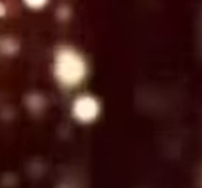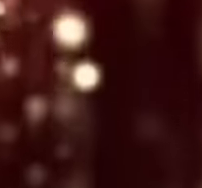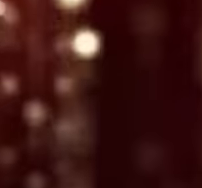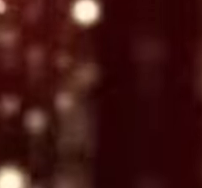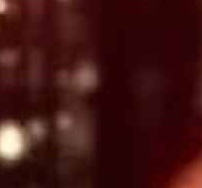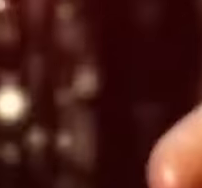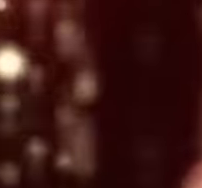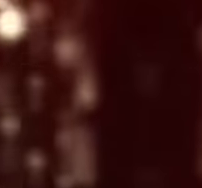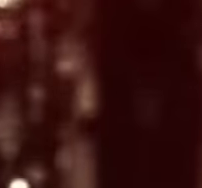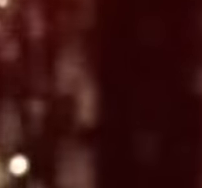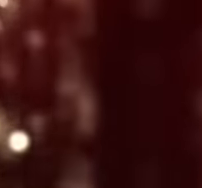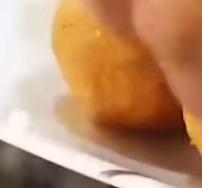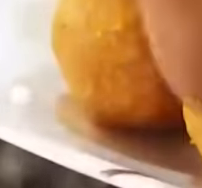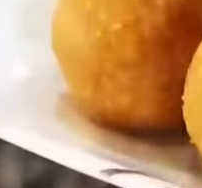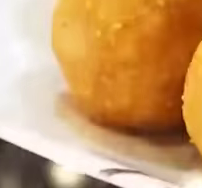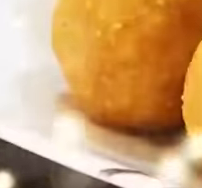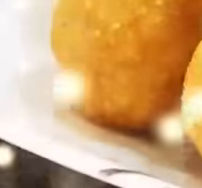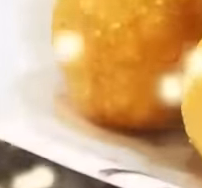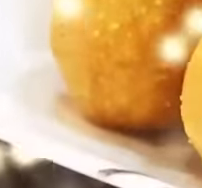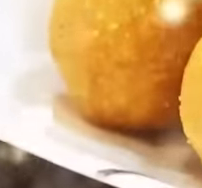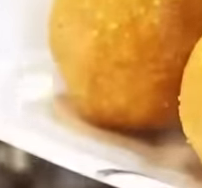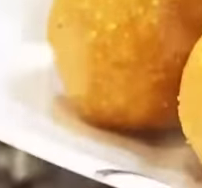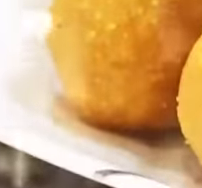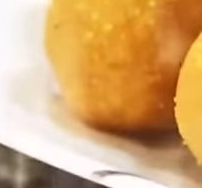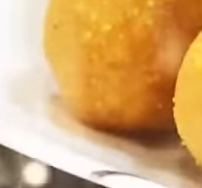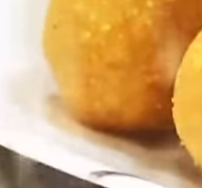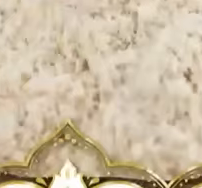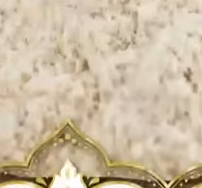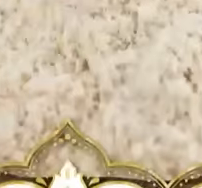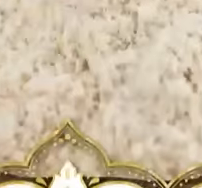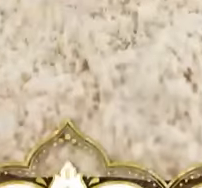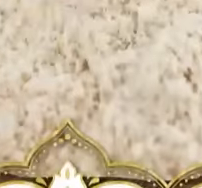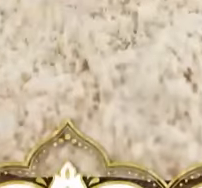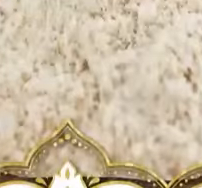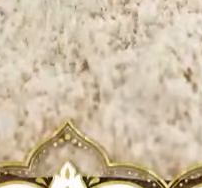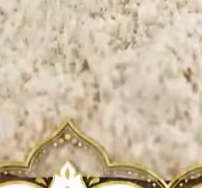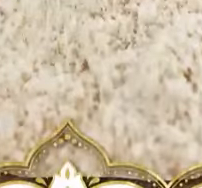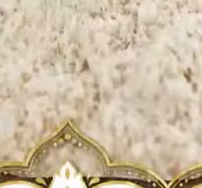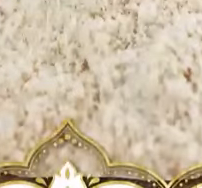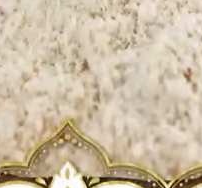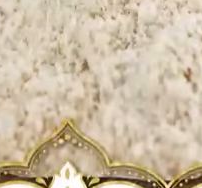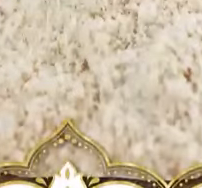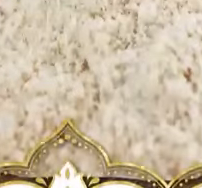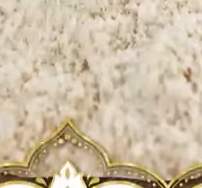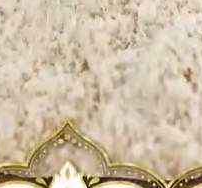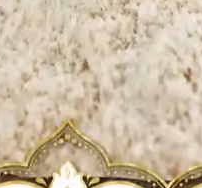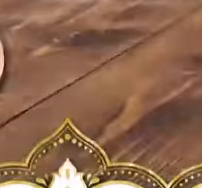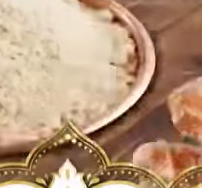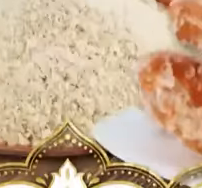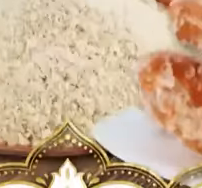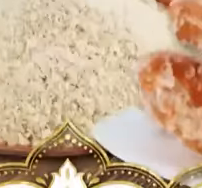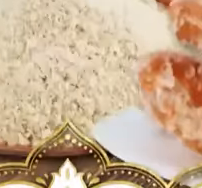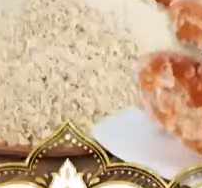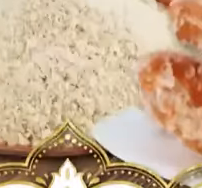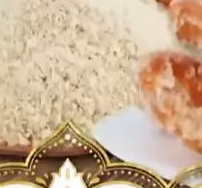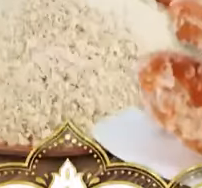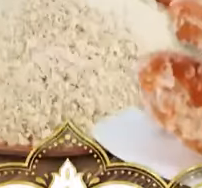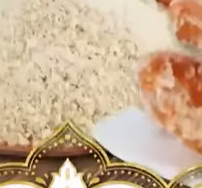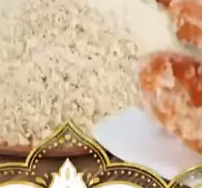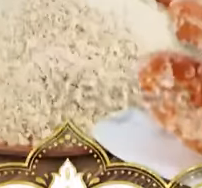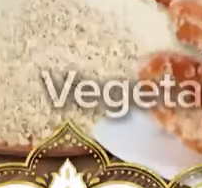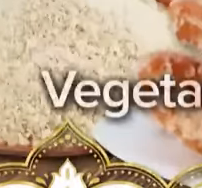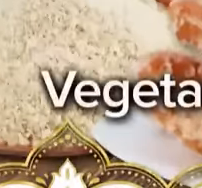of Chattuck's Ladu and Pira Metai Mix. Now Ma's Kitchen is a Chatta Kitchen. Now available,